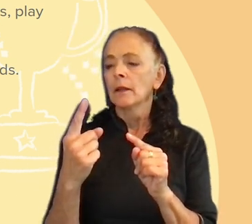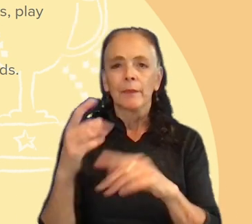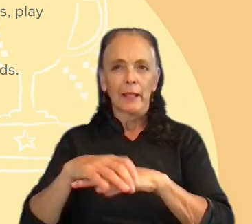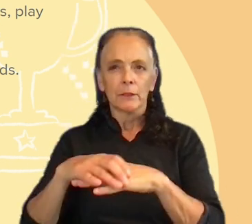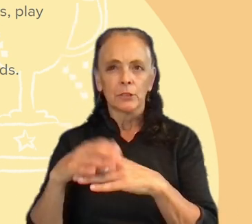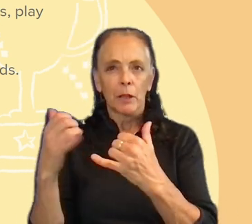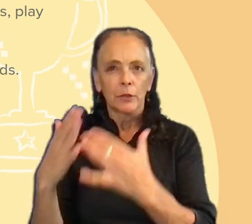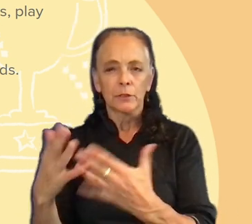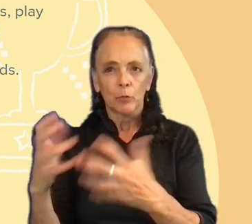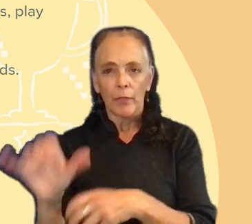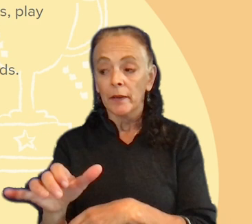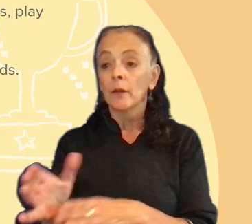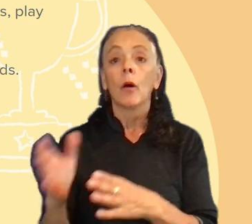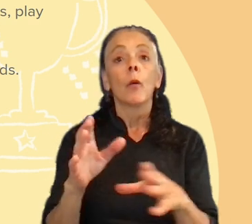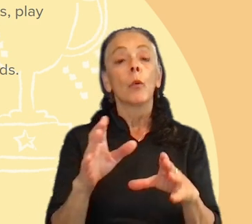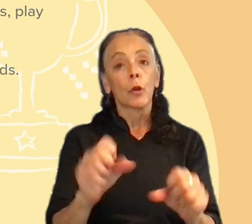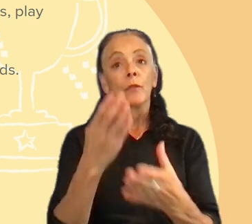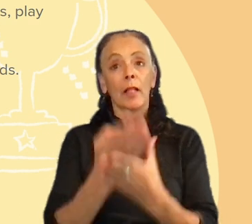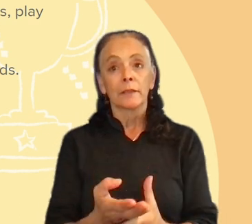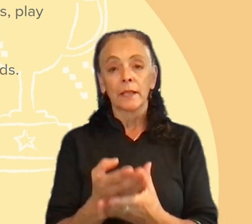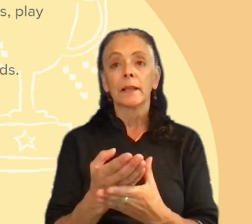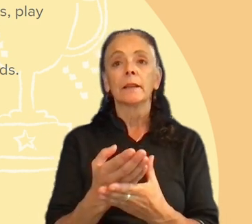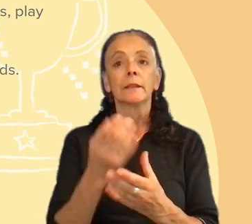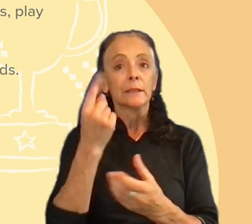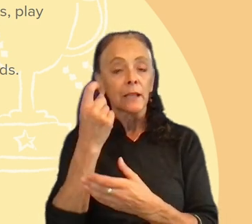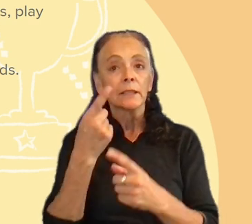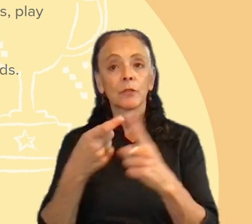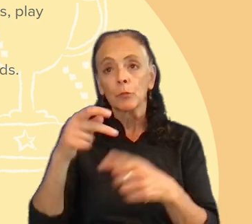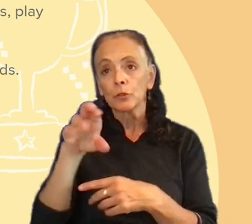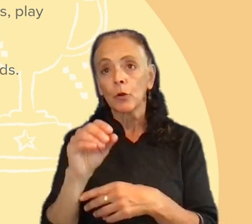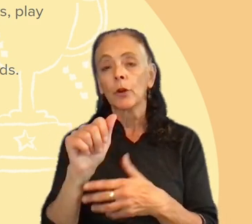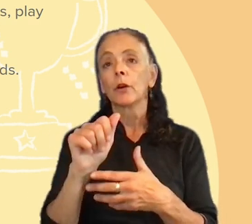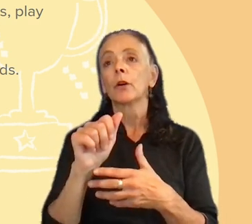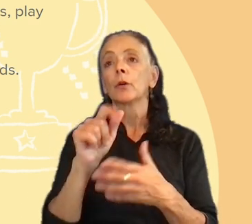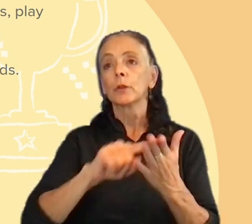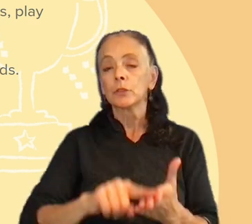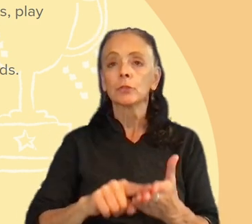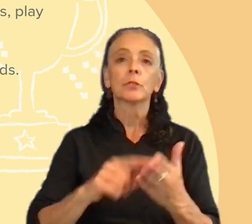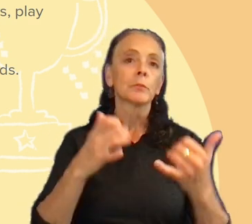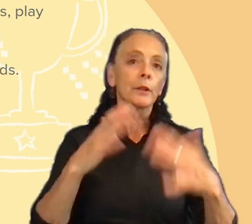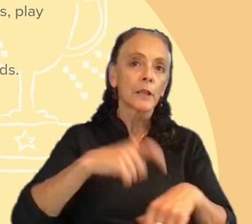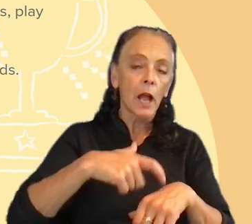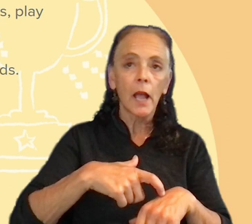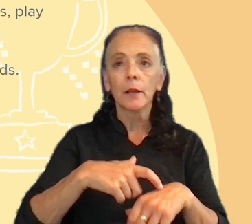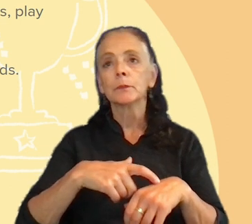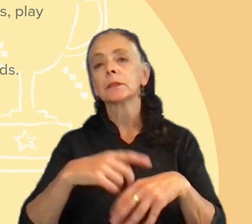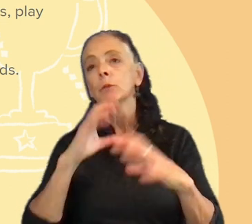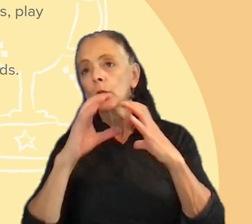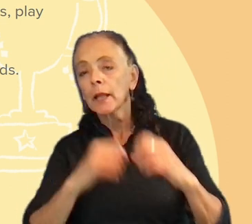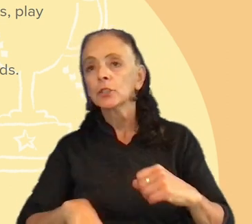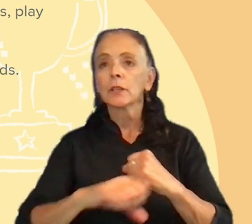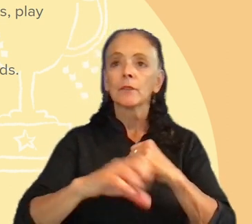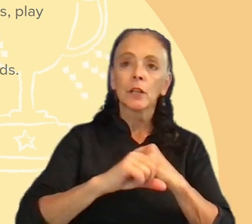validate insights from the personal research and topics related to player times, communication, robots, advertisement, and scout